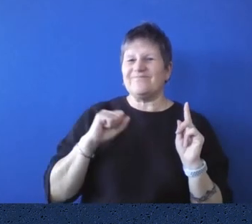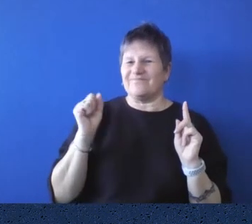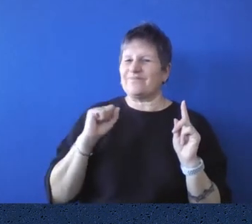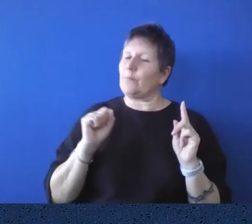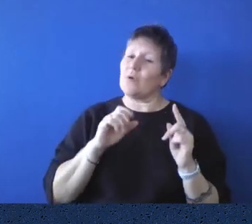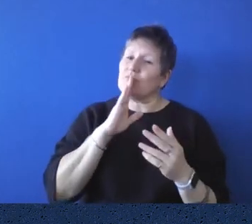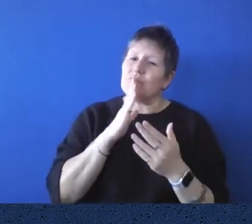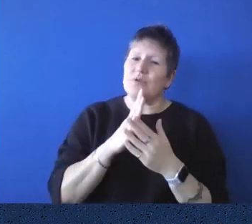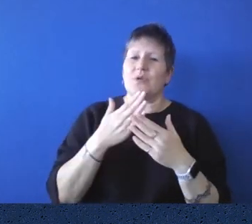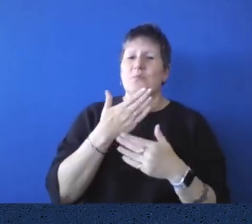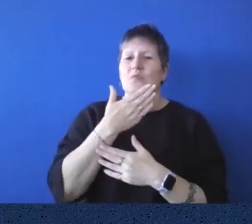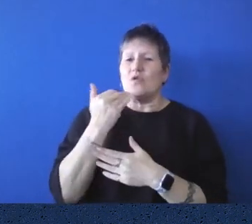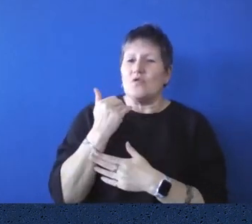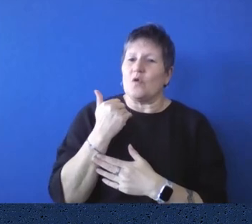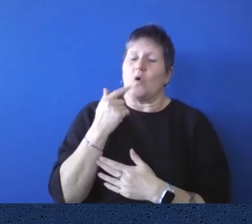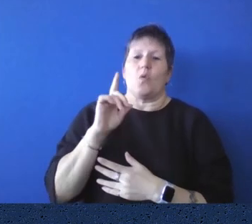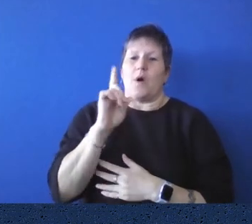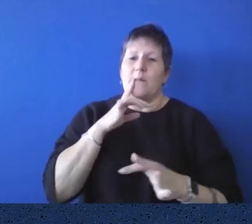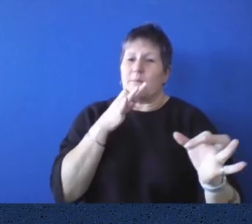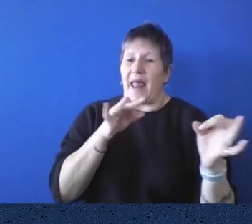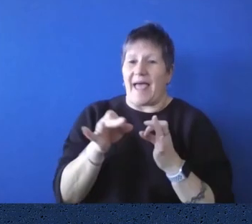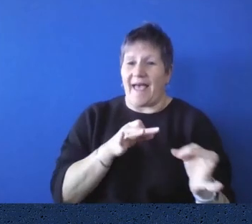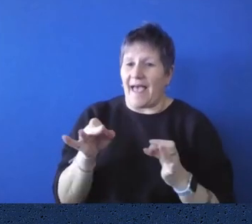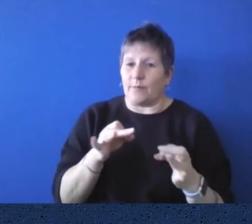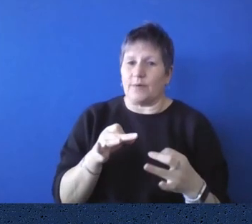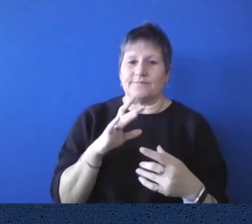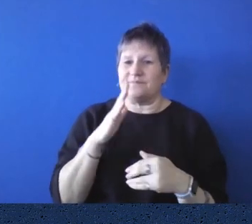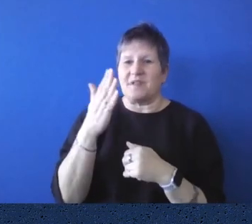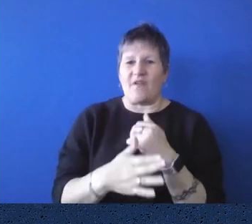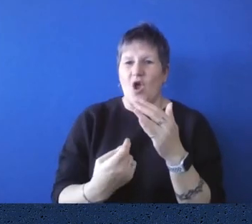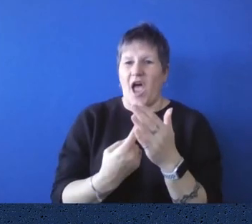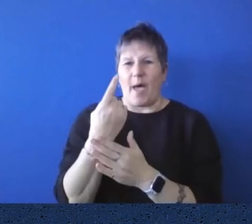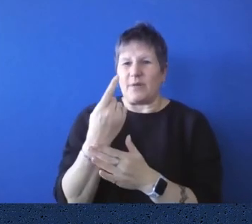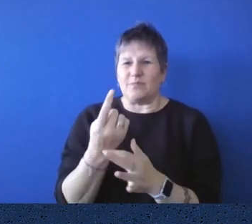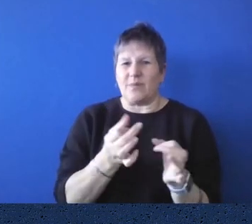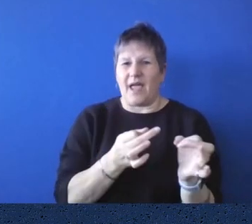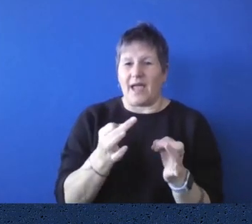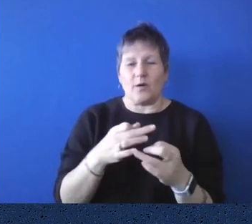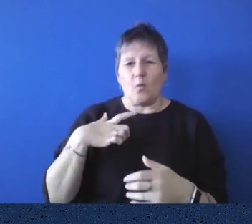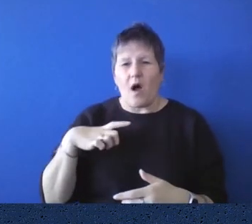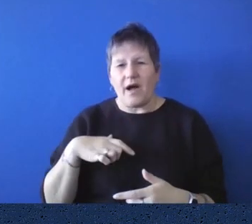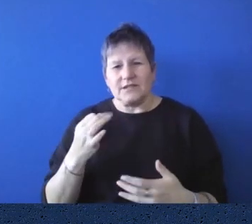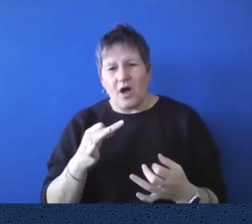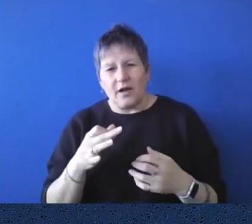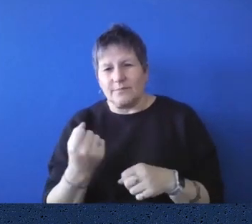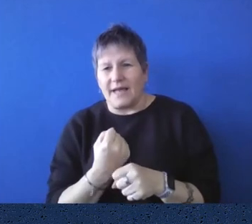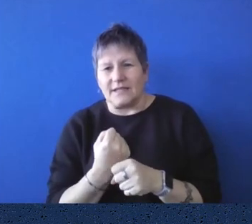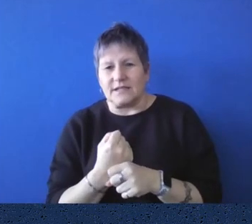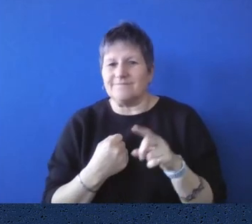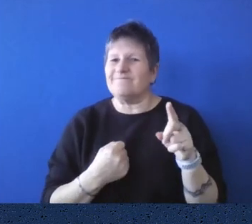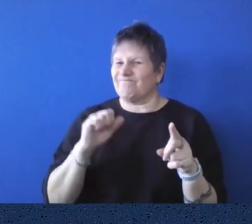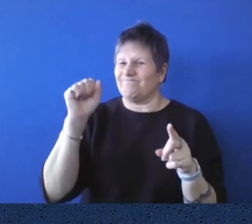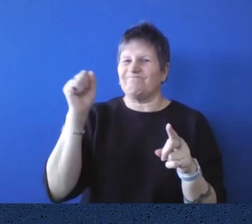what could it be. And it was the, the, didn't go ahead because of the 1880s recession. Is that right? Yes, with the land bust and then the